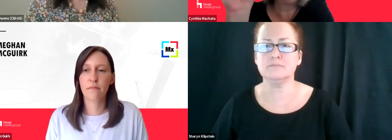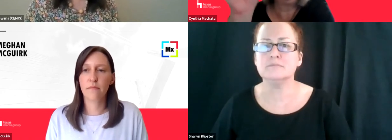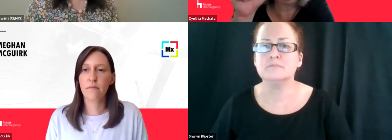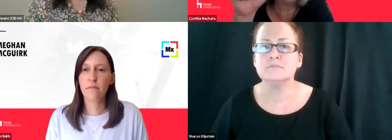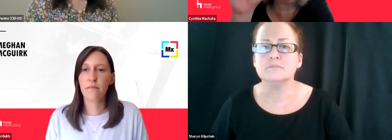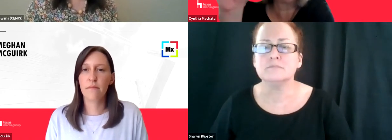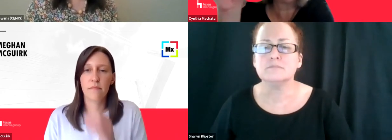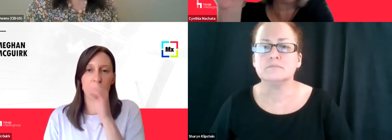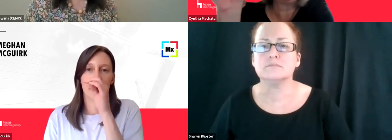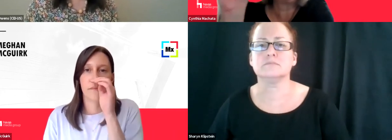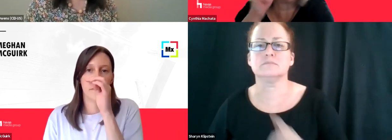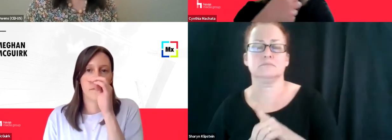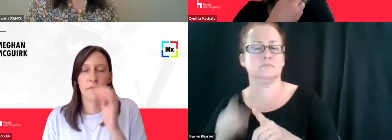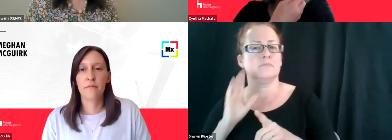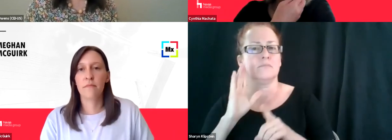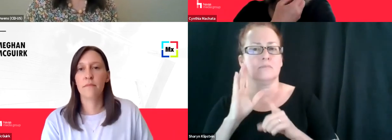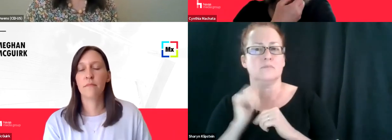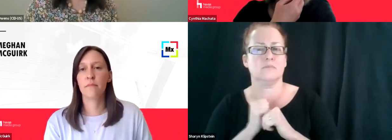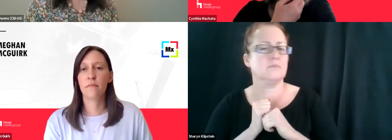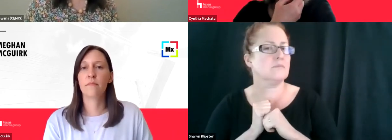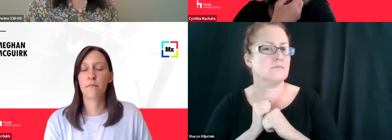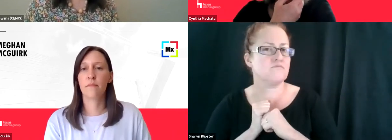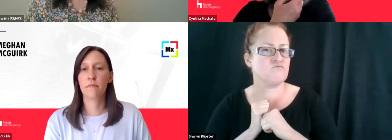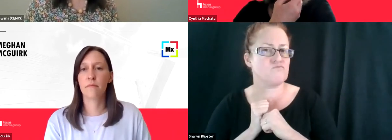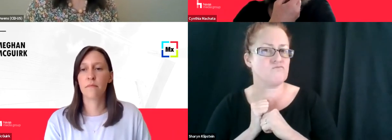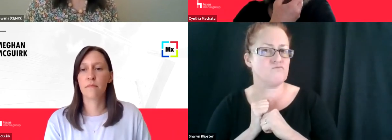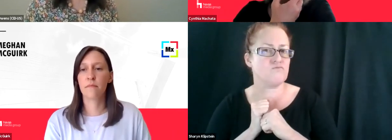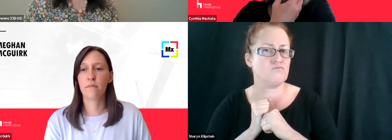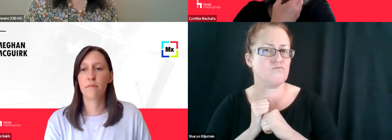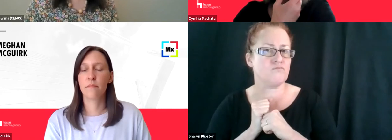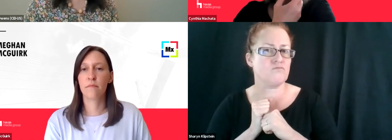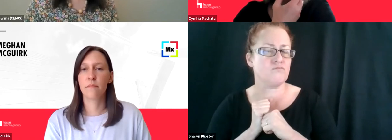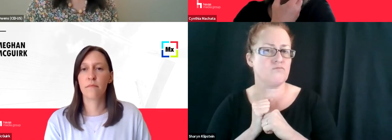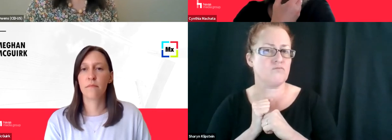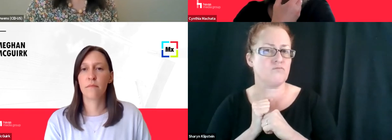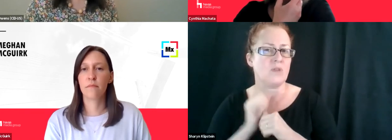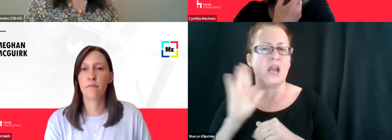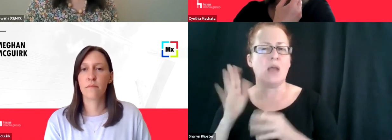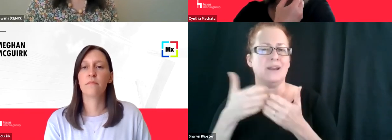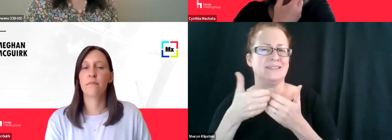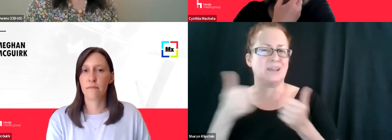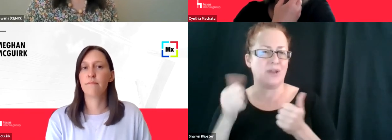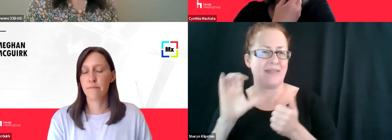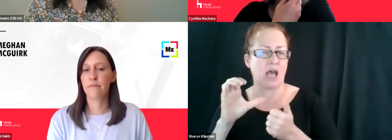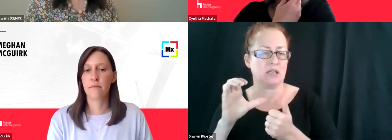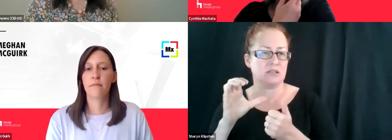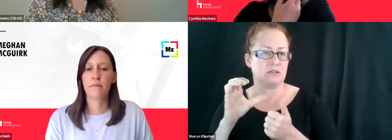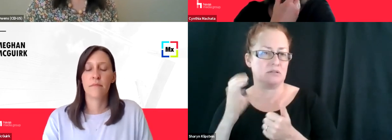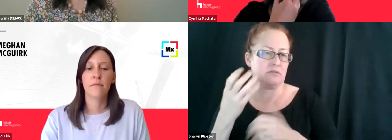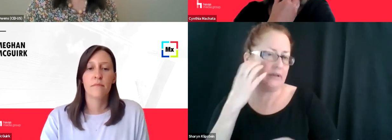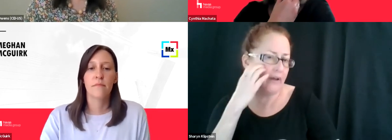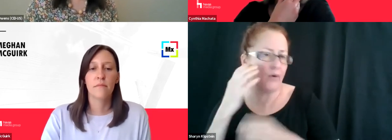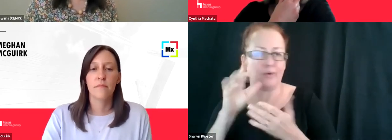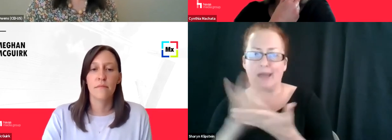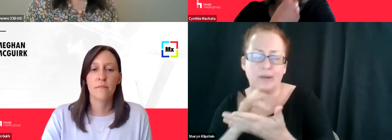that we would isolate the device too, um, to make sure that the, that device had certain settings and they weren't